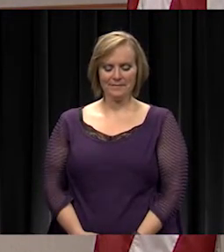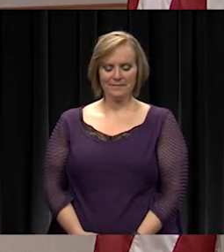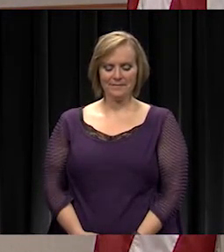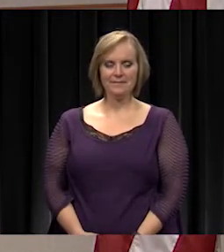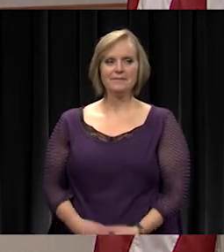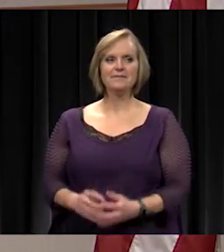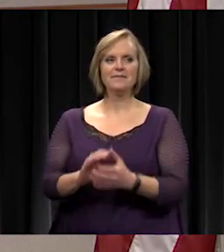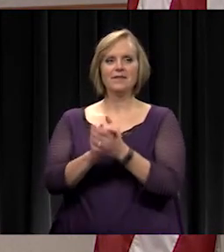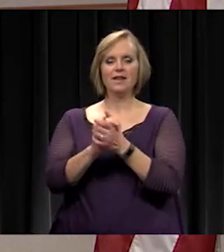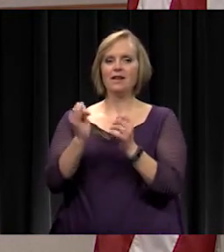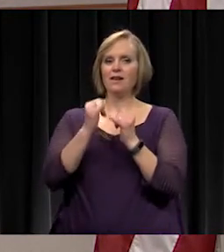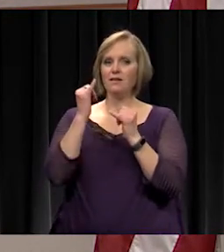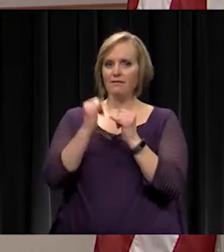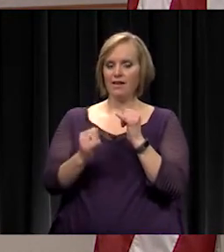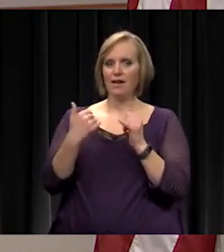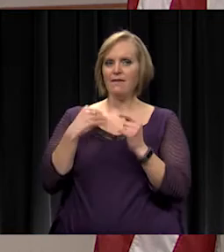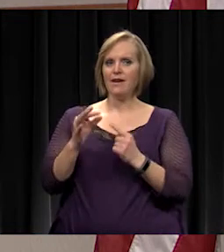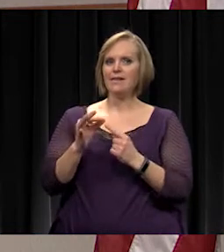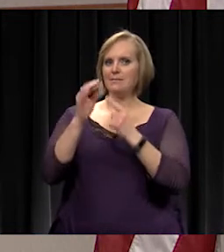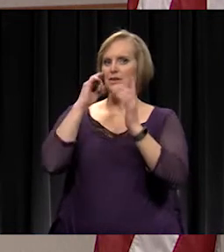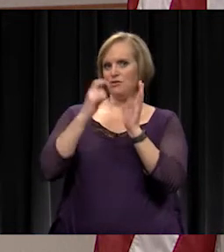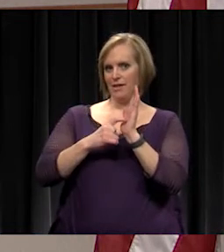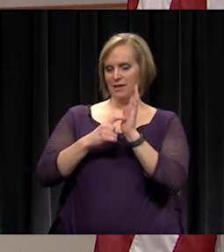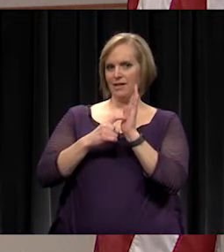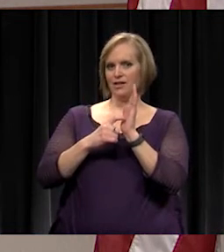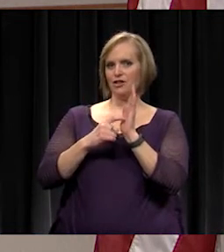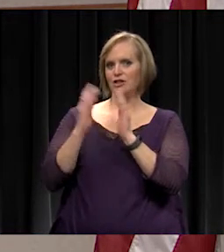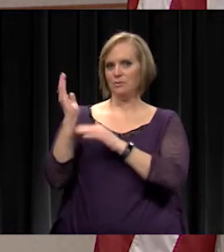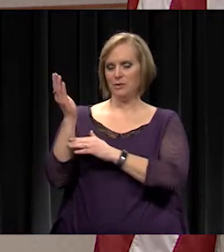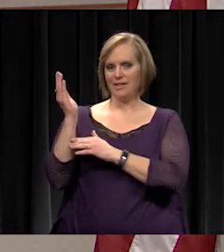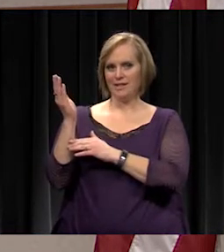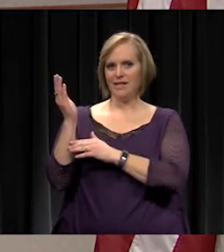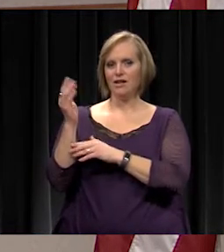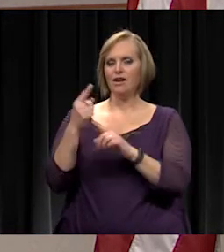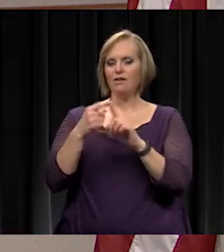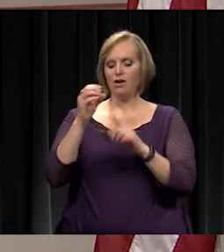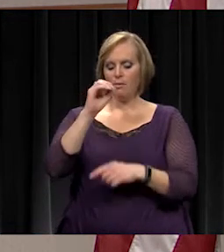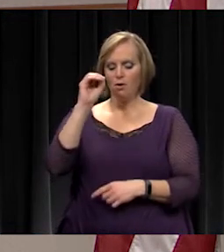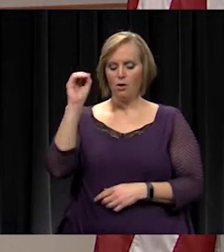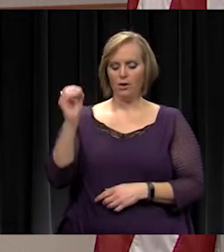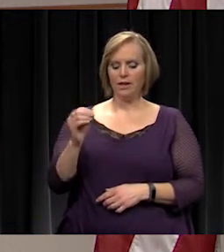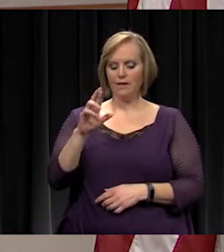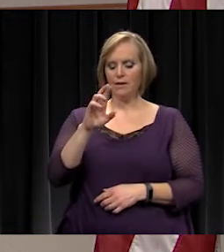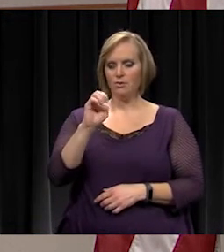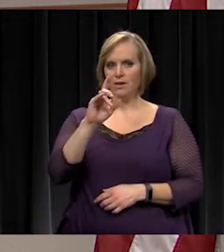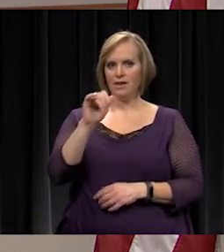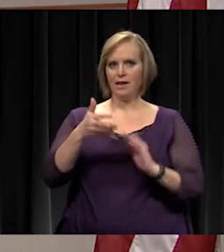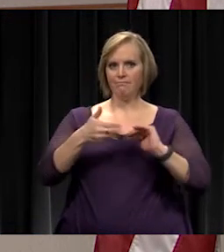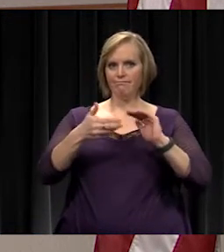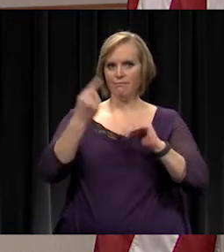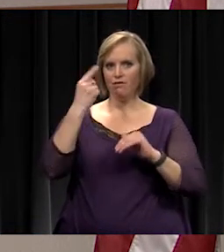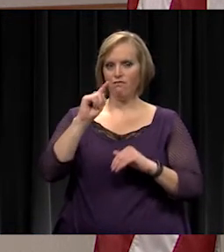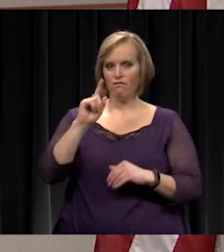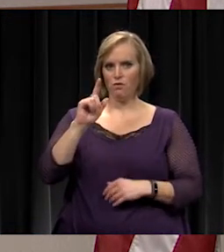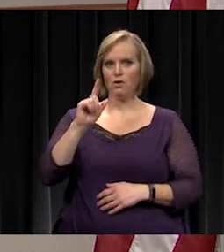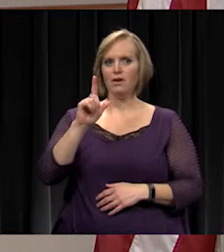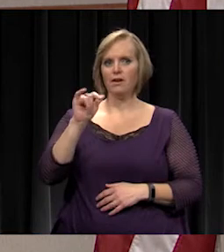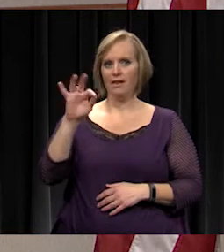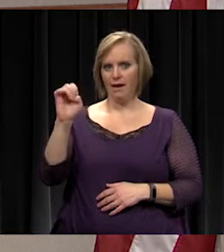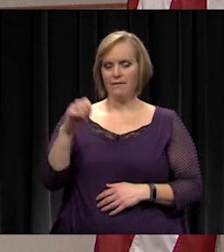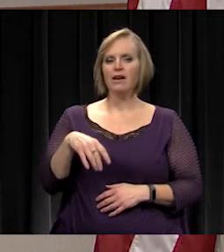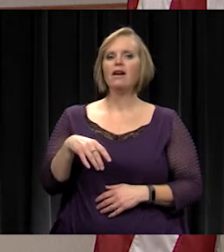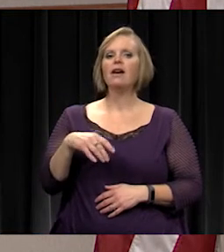Congratulations. And finally, we have a special recognition presentation from Olathe Relay for Life. I'd like to ask the following volunteers to come forward.